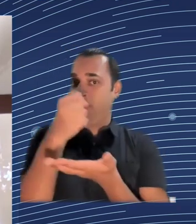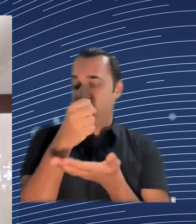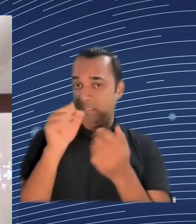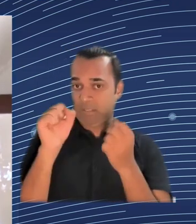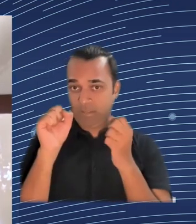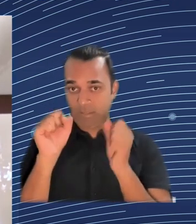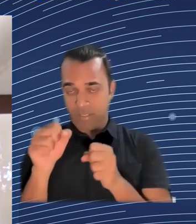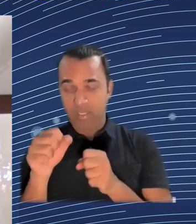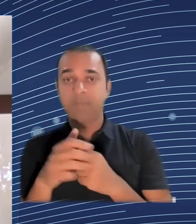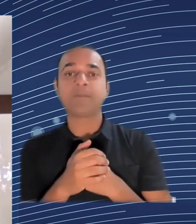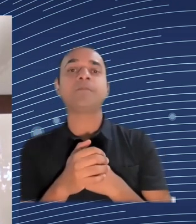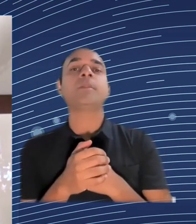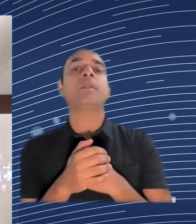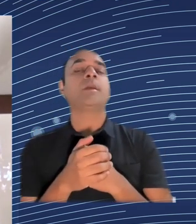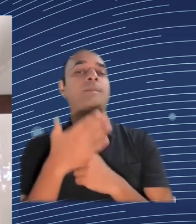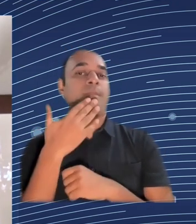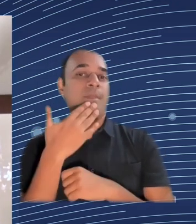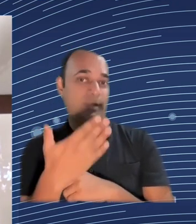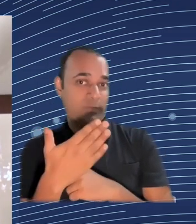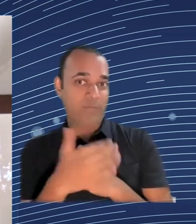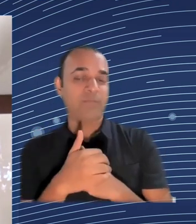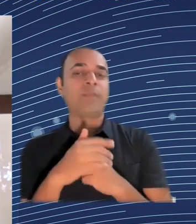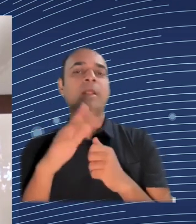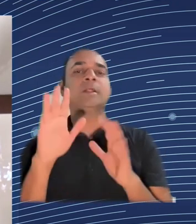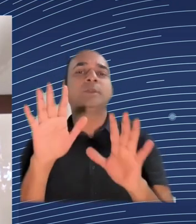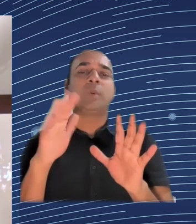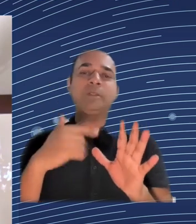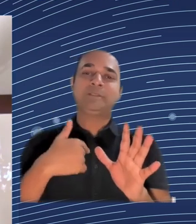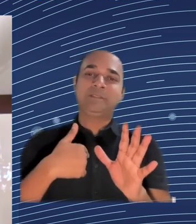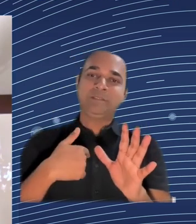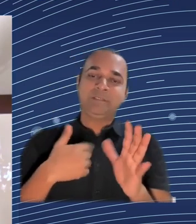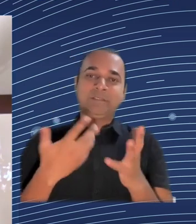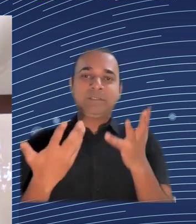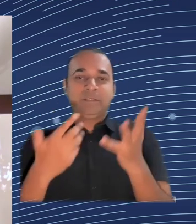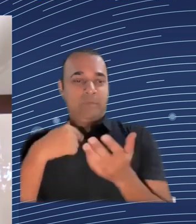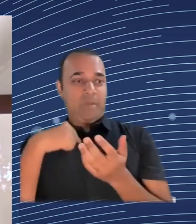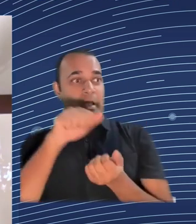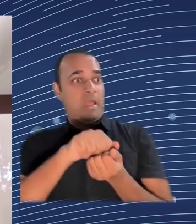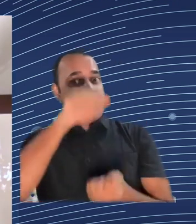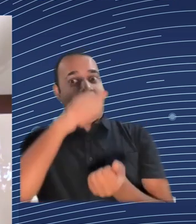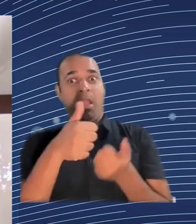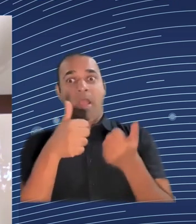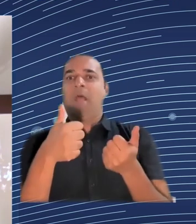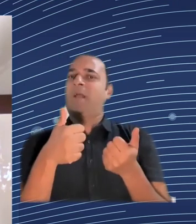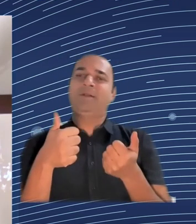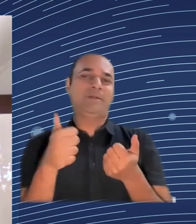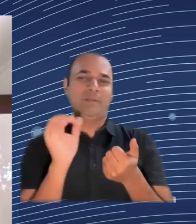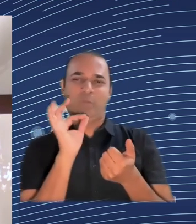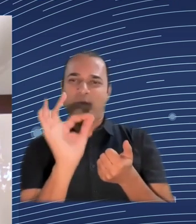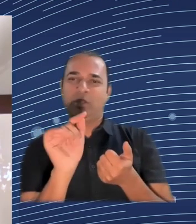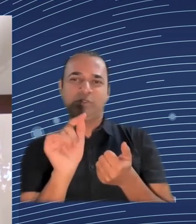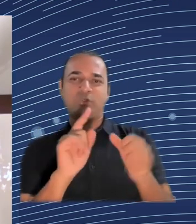broader based on my knowledge of how East Asian development went and how, for example, a country as South Korea in the